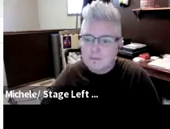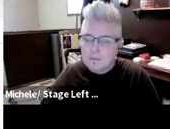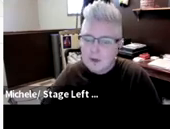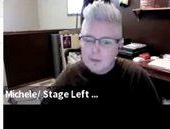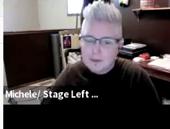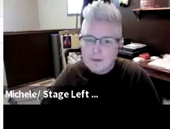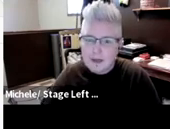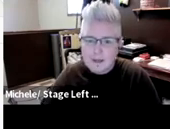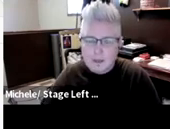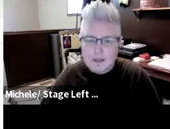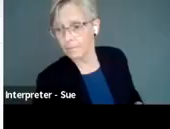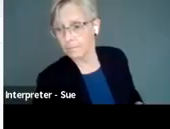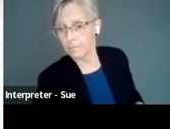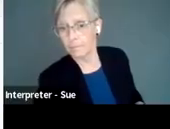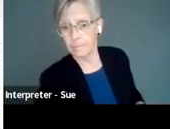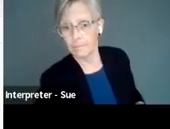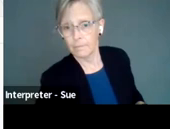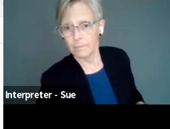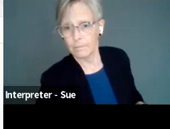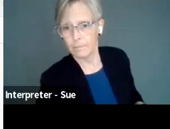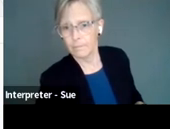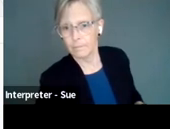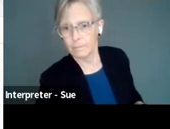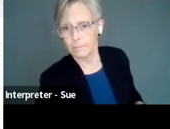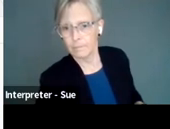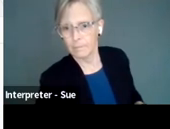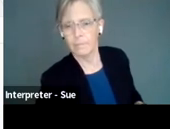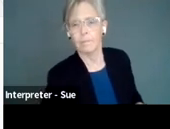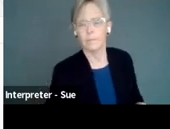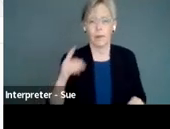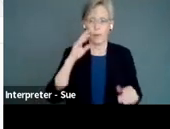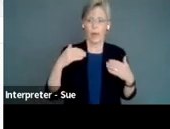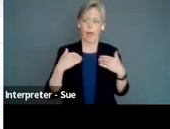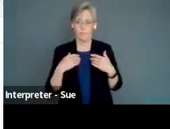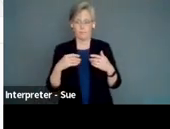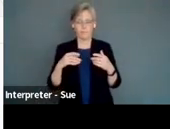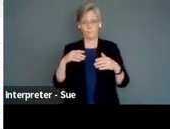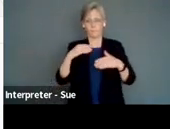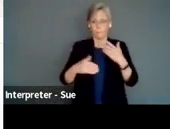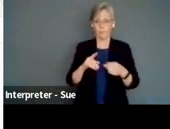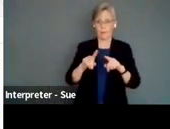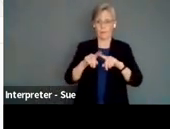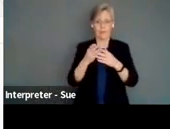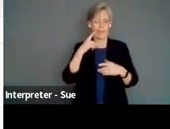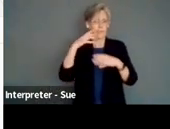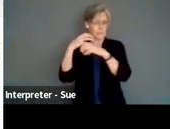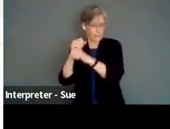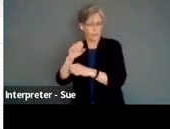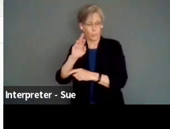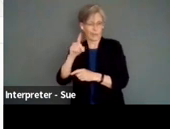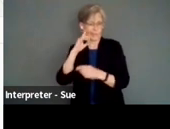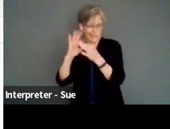So we're going to provide a presentation, Holly and I, as agents of Stage Left Productions and many other things that Brad just summarized for us. Thank you.